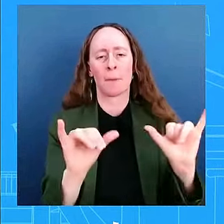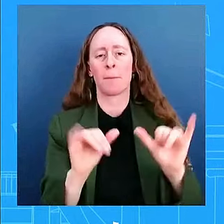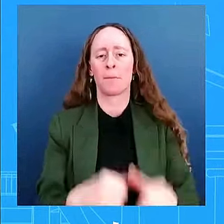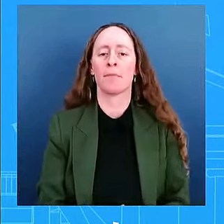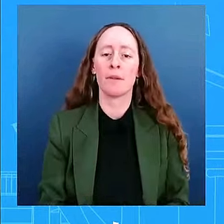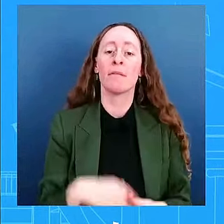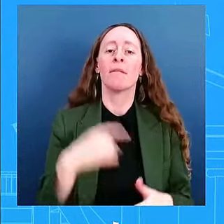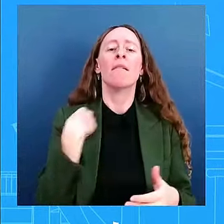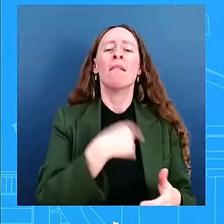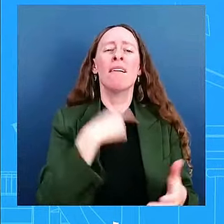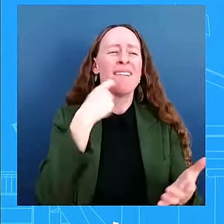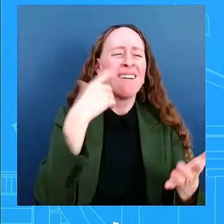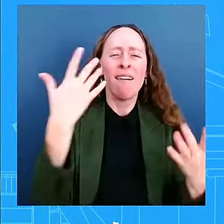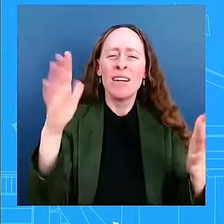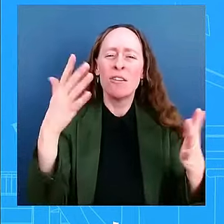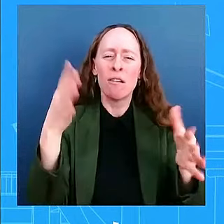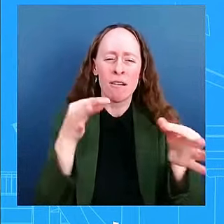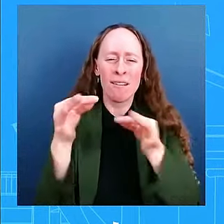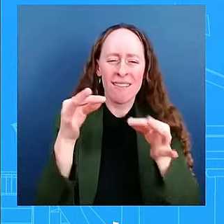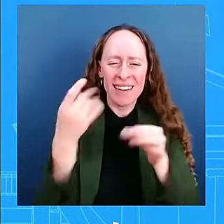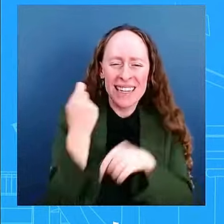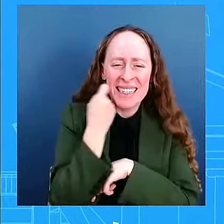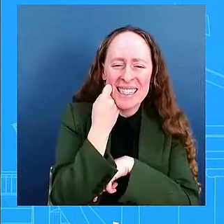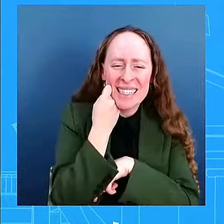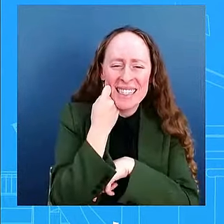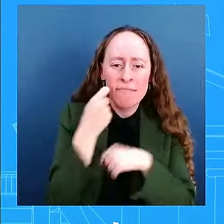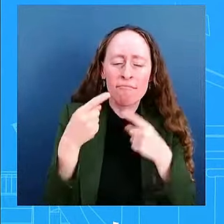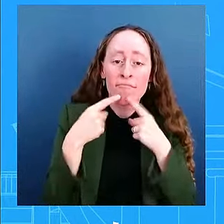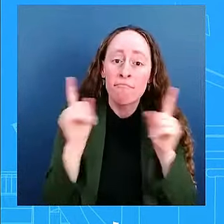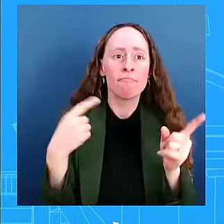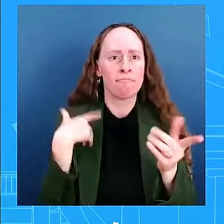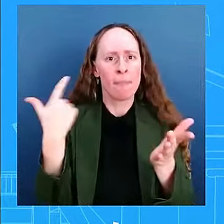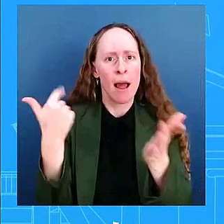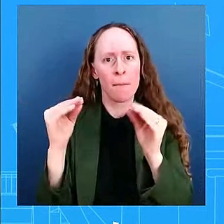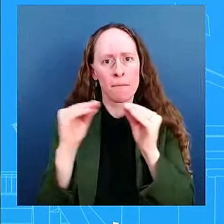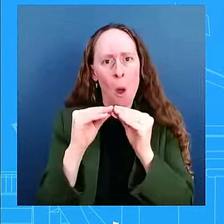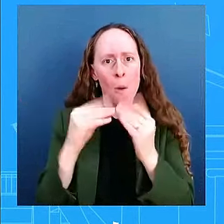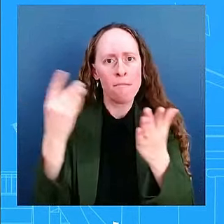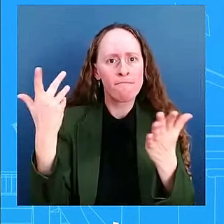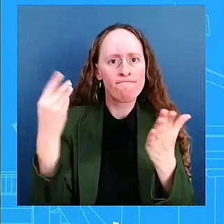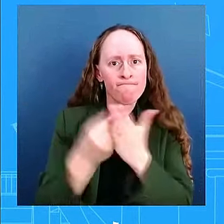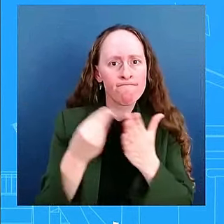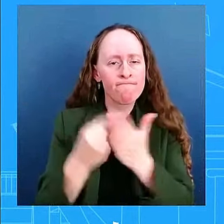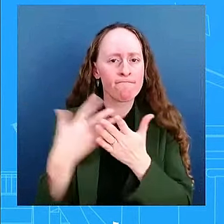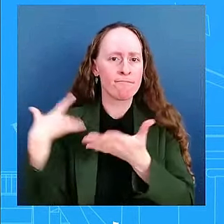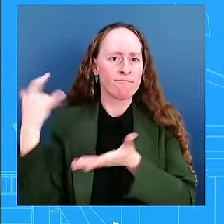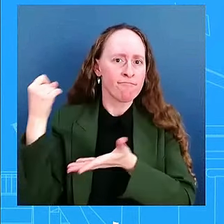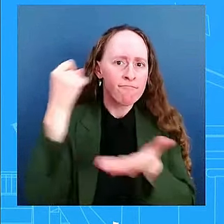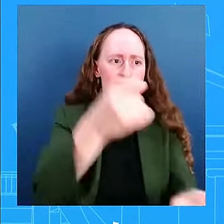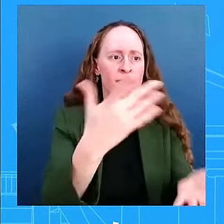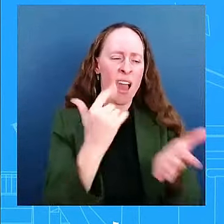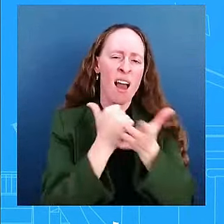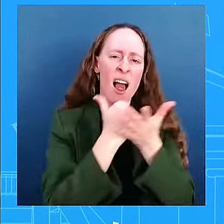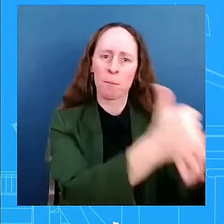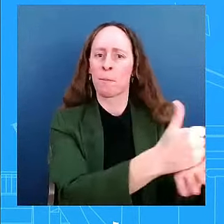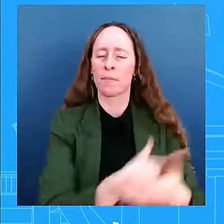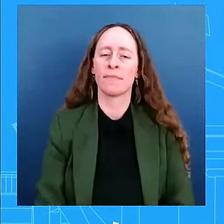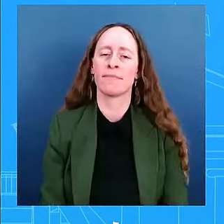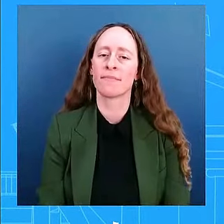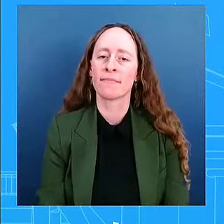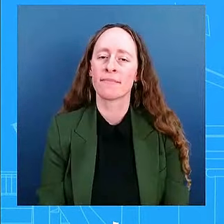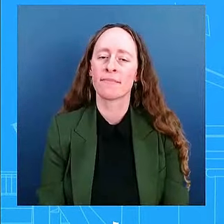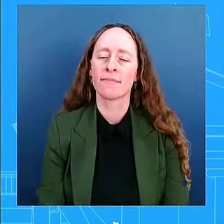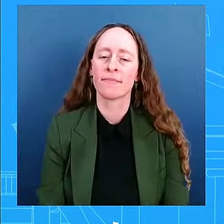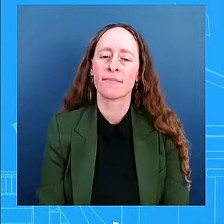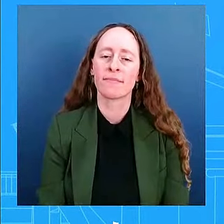just moments ago about an assistance, how much more we're going to be providing, uh, as, uh, as we understand what's needed, uh,